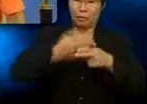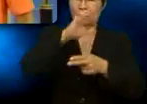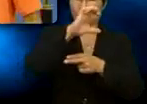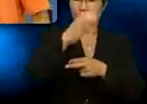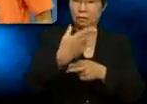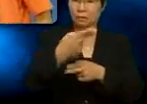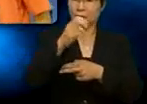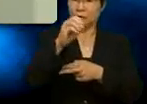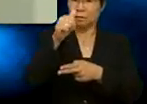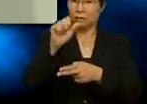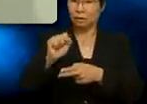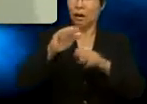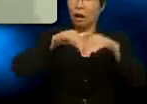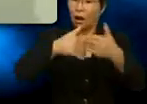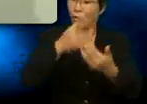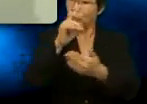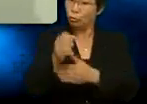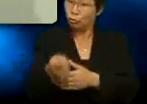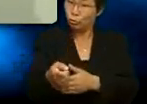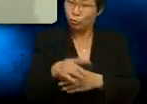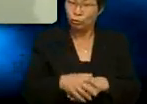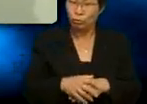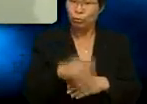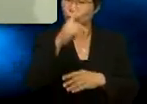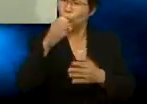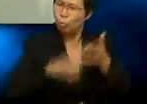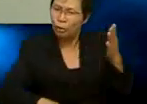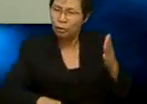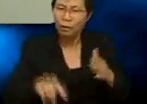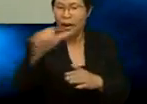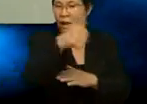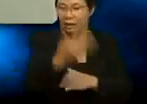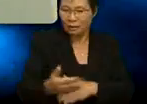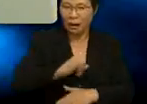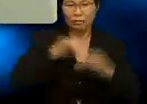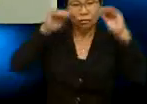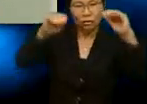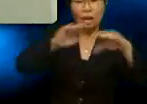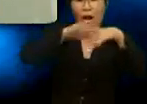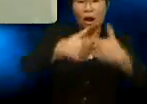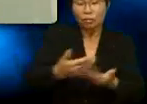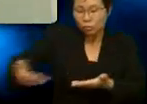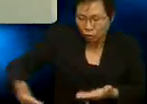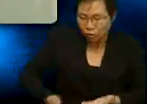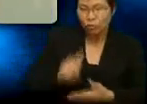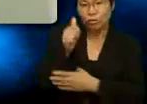do you do? Do what? That's another thing I'll have to teach you. how to introduce yourself.